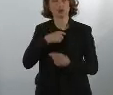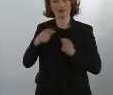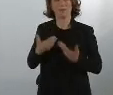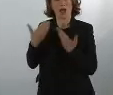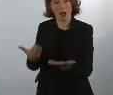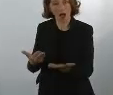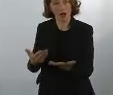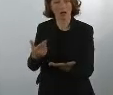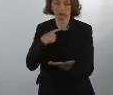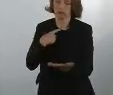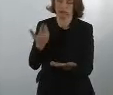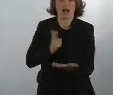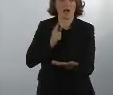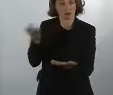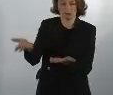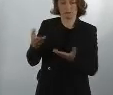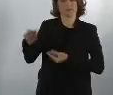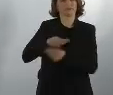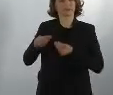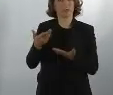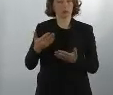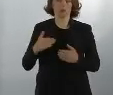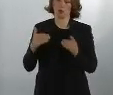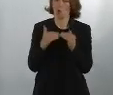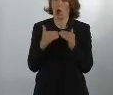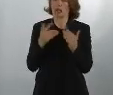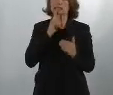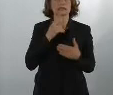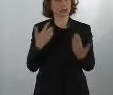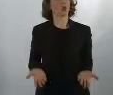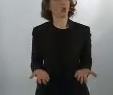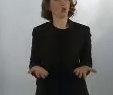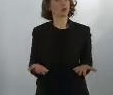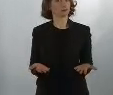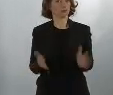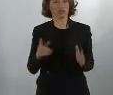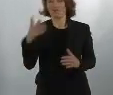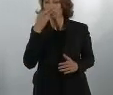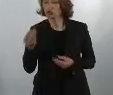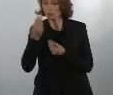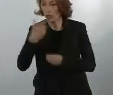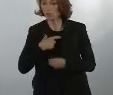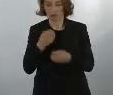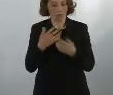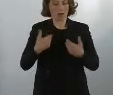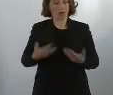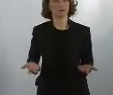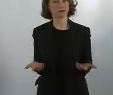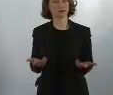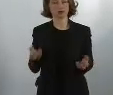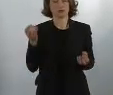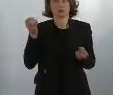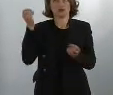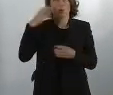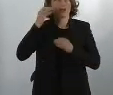for discussion with my cabinet colleagues, and I think it's what you do among colleagues. If there's the request